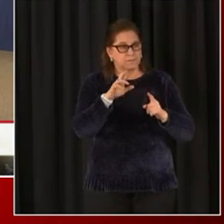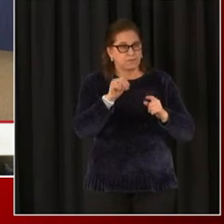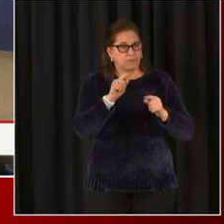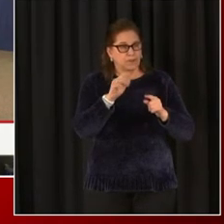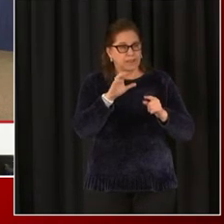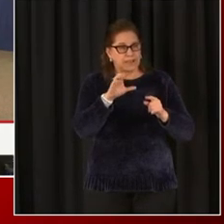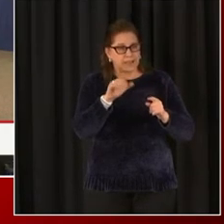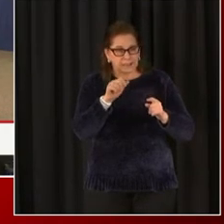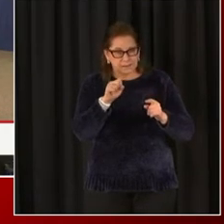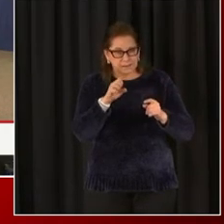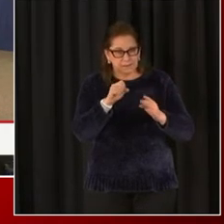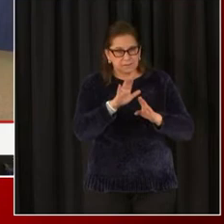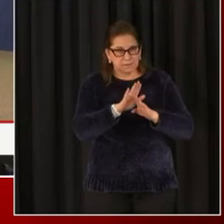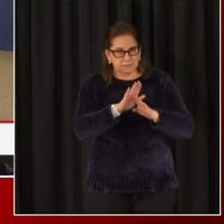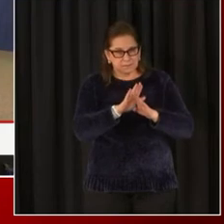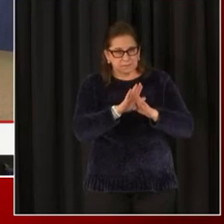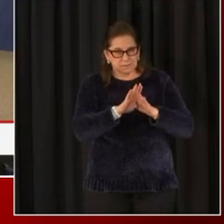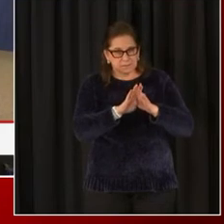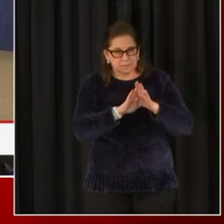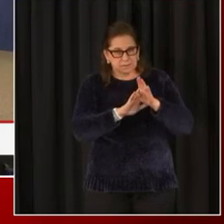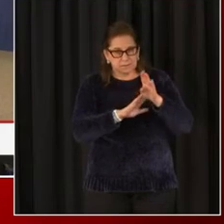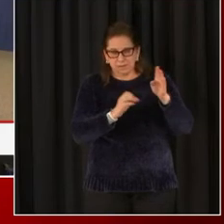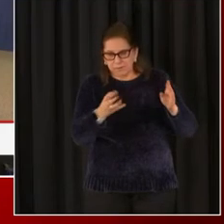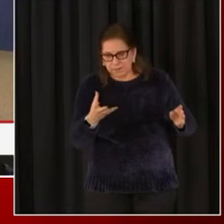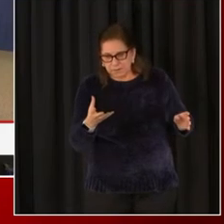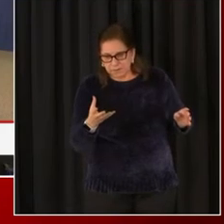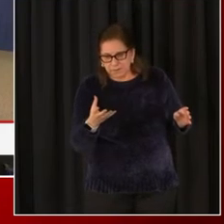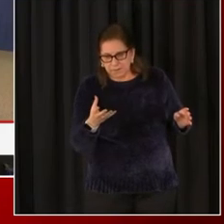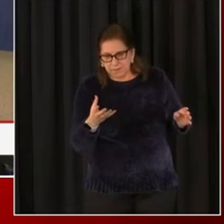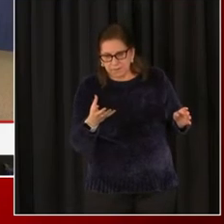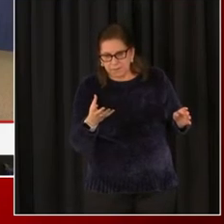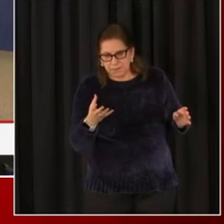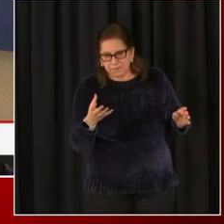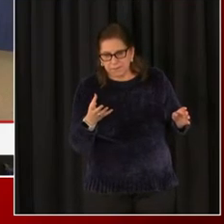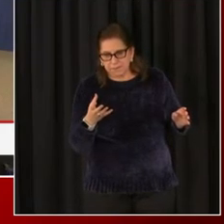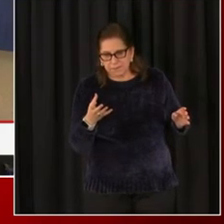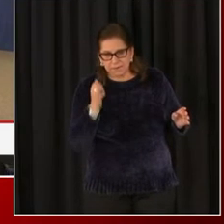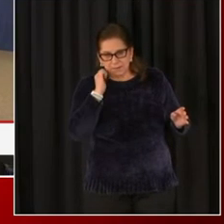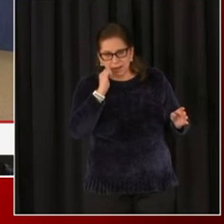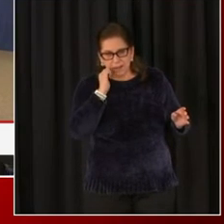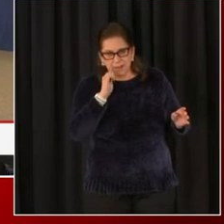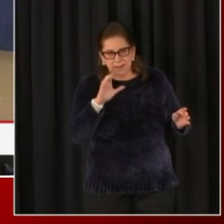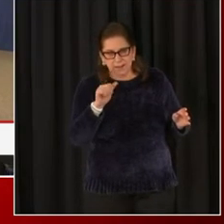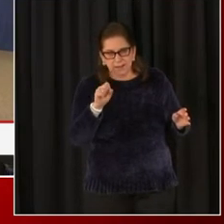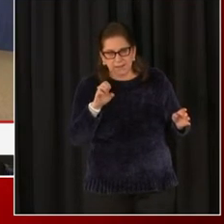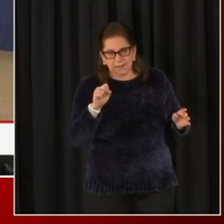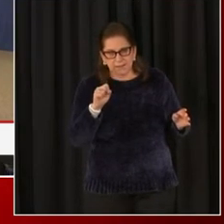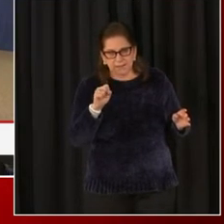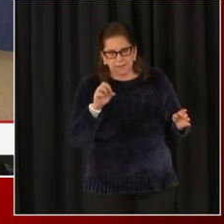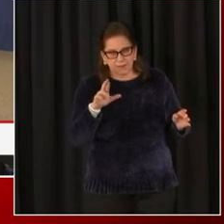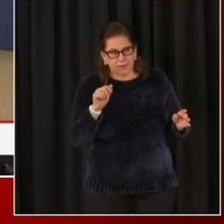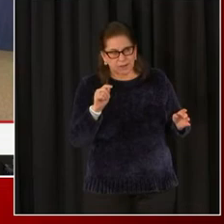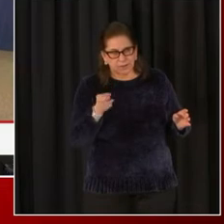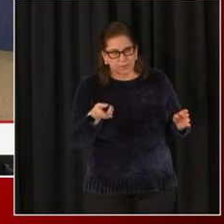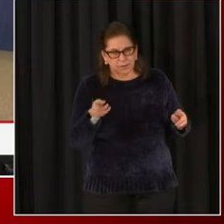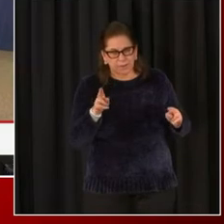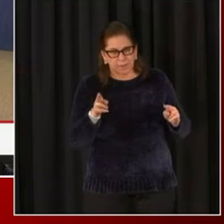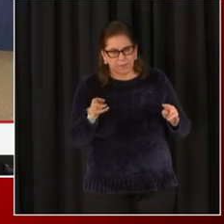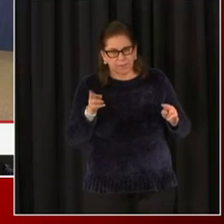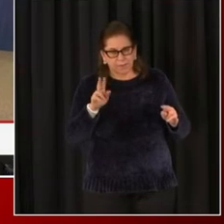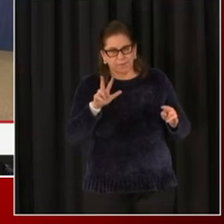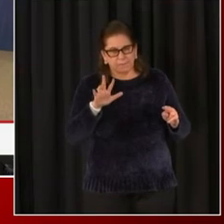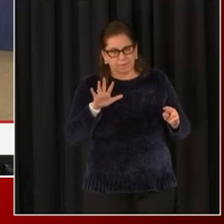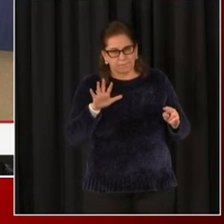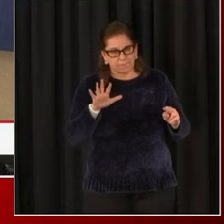you know, understand that, Mayor Bowser, you included some of the security reasons for why the temporary pause was extended. But looking at the numbers,